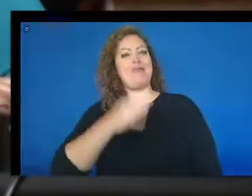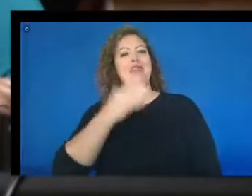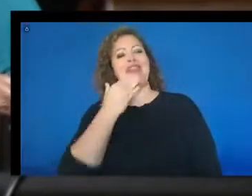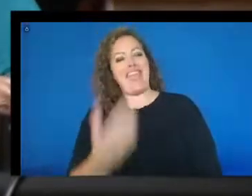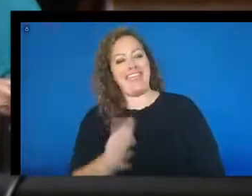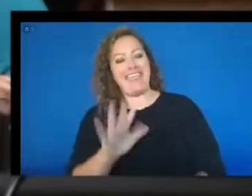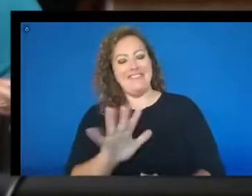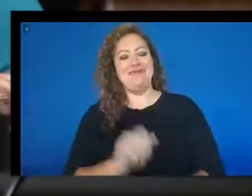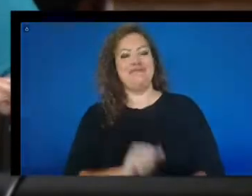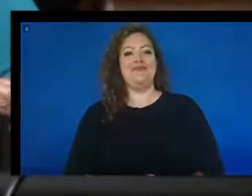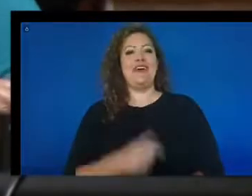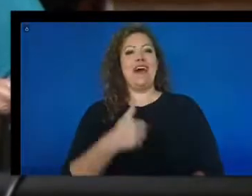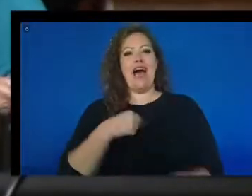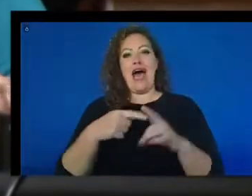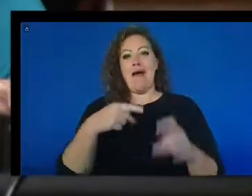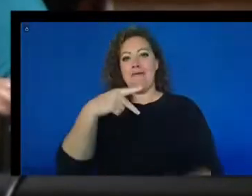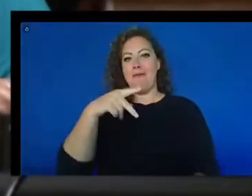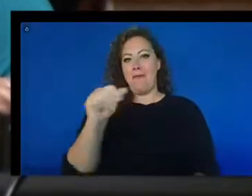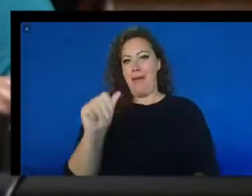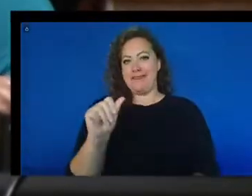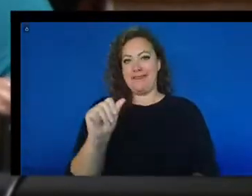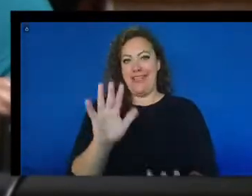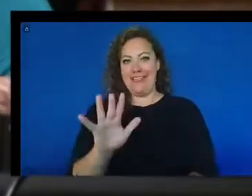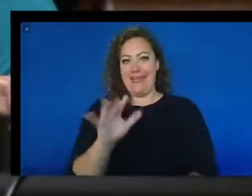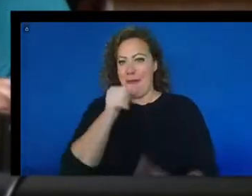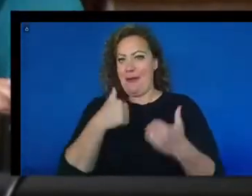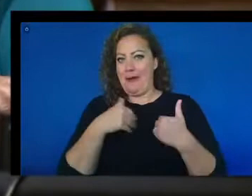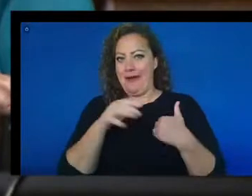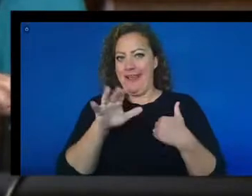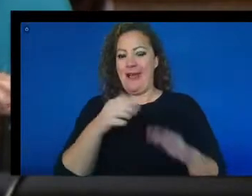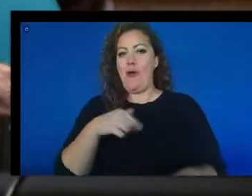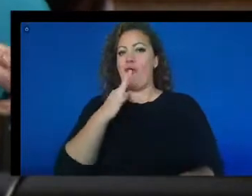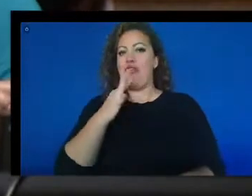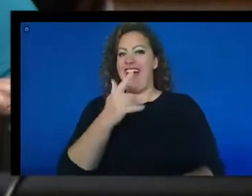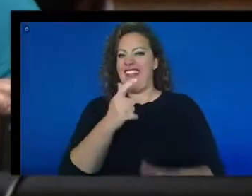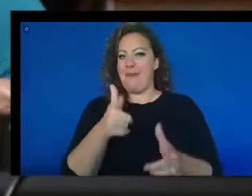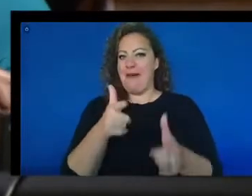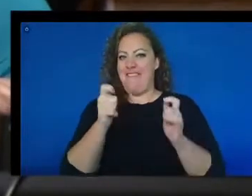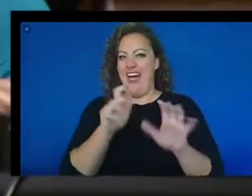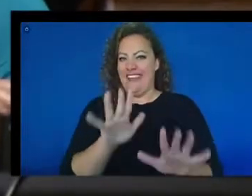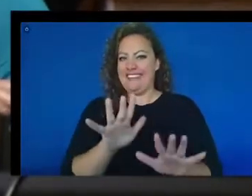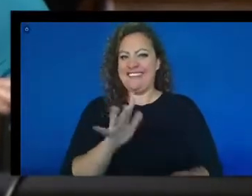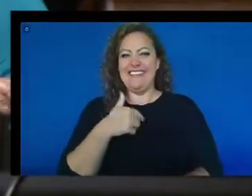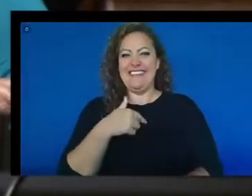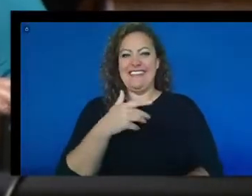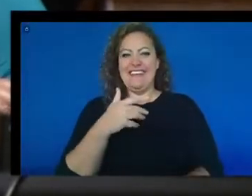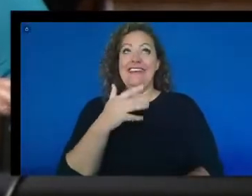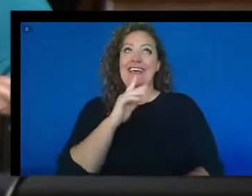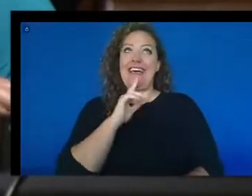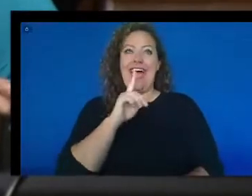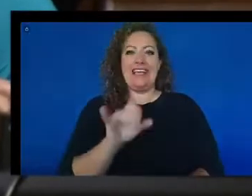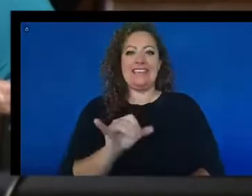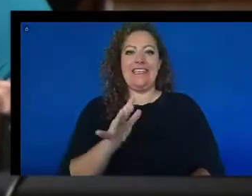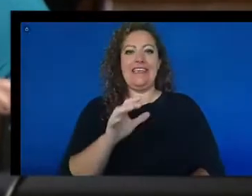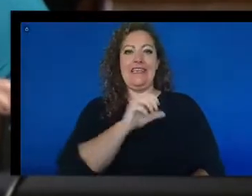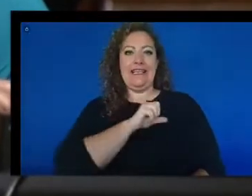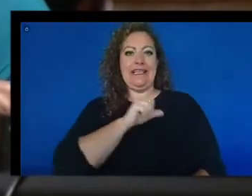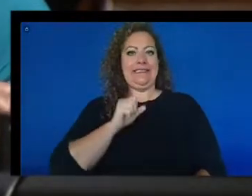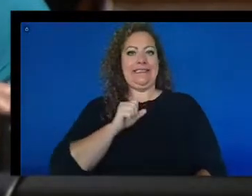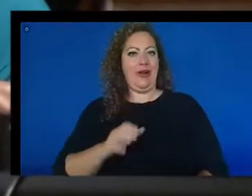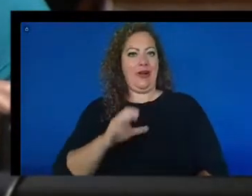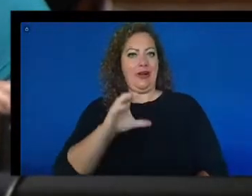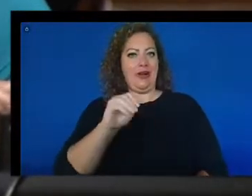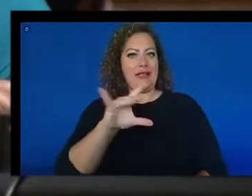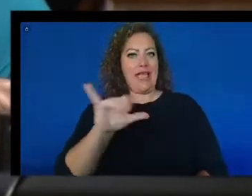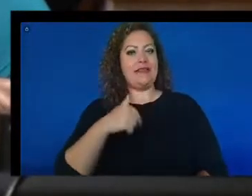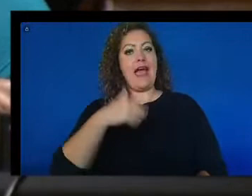See, I'm from Pennsylvania, so we talk a little fast and we'll go a little. Actually, Senator Case, I did forget to mention